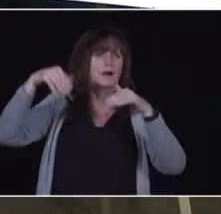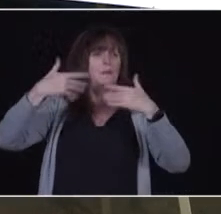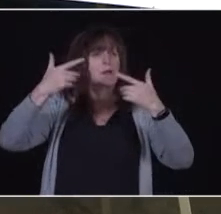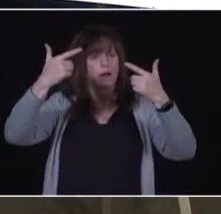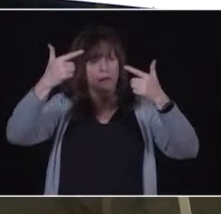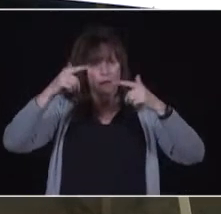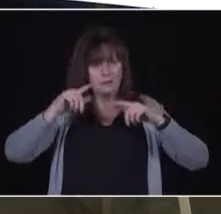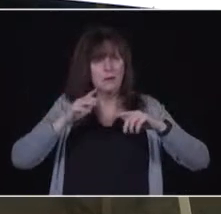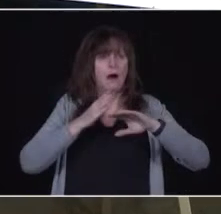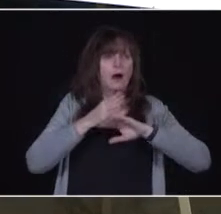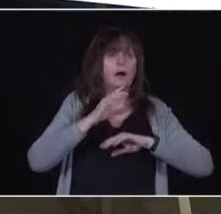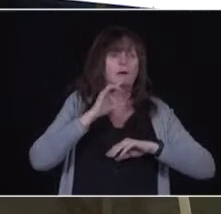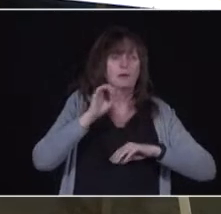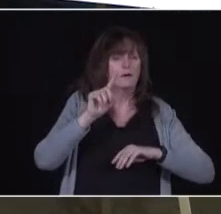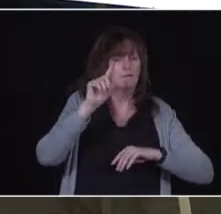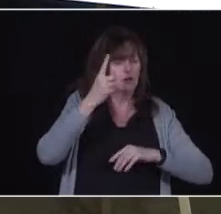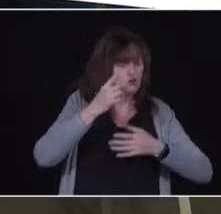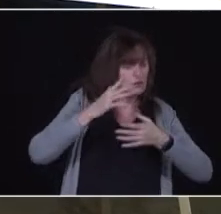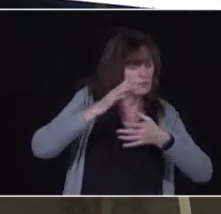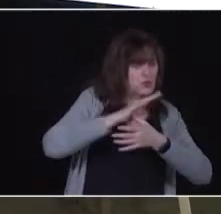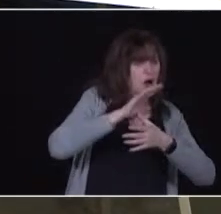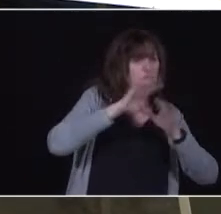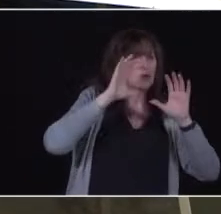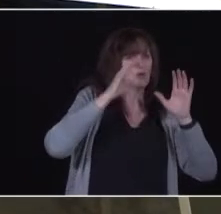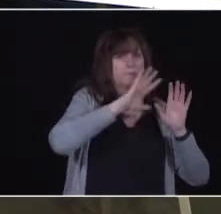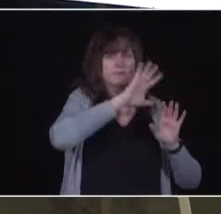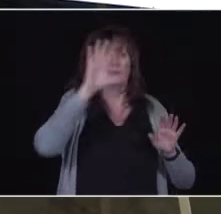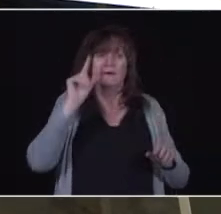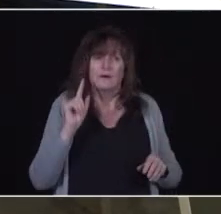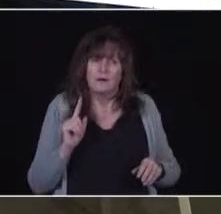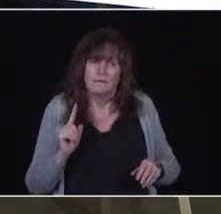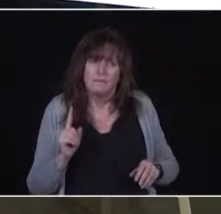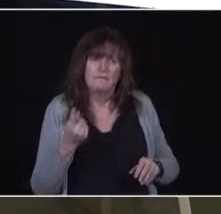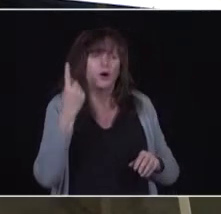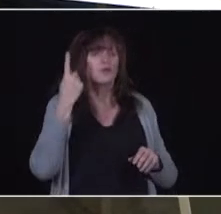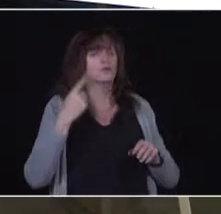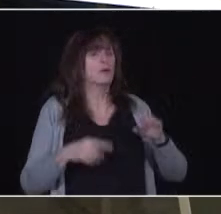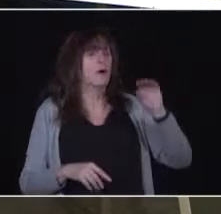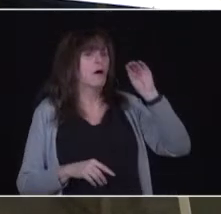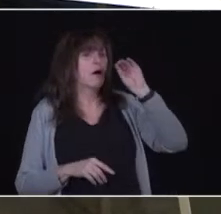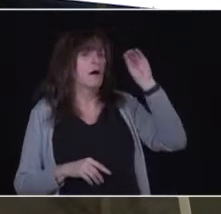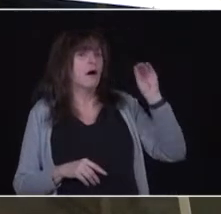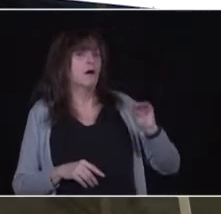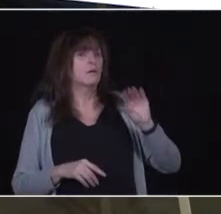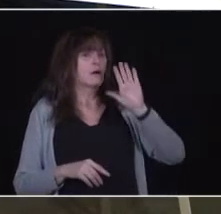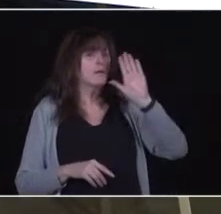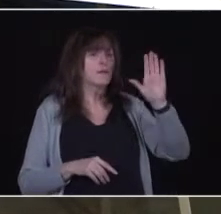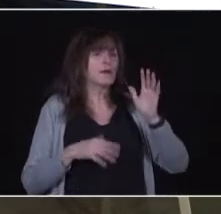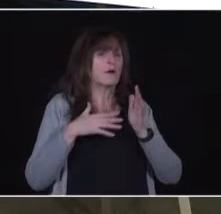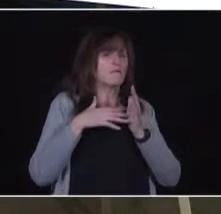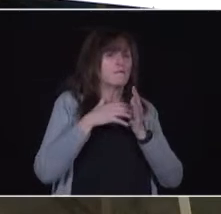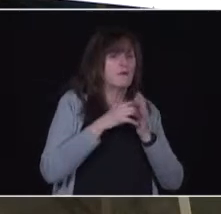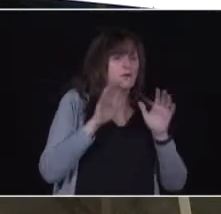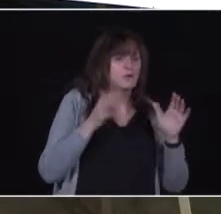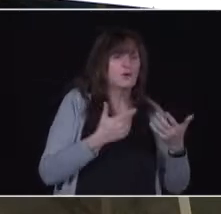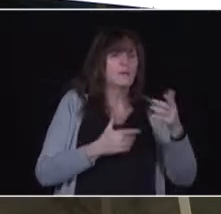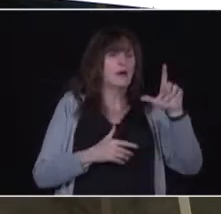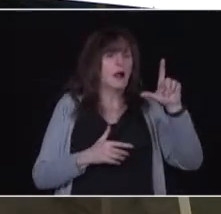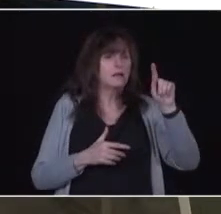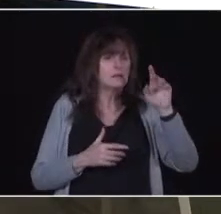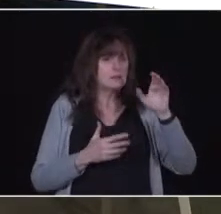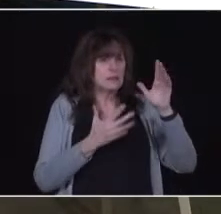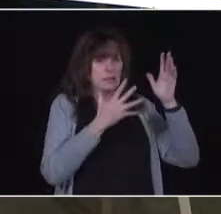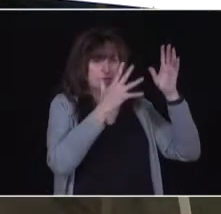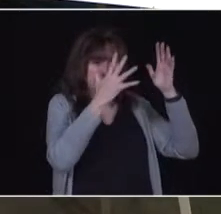area. So, Ottawa, as an example, have made tremendous progress at getting the long-term care homes done, the high-risk retirement homes, the elder care